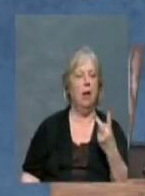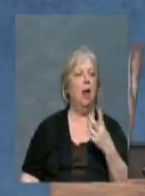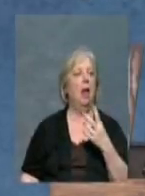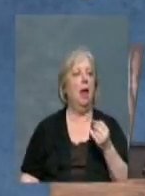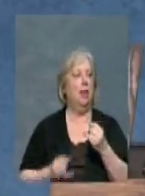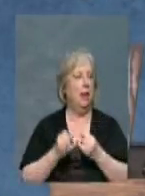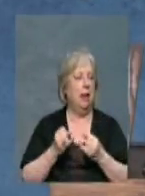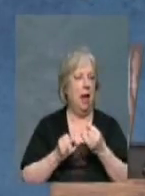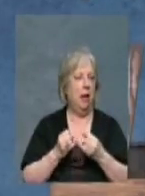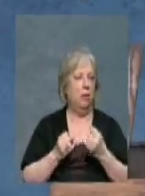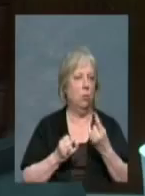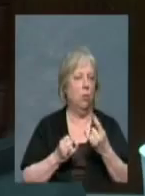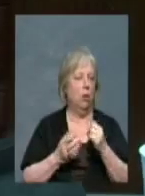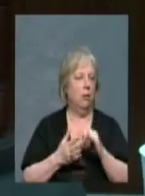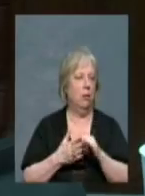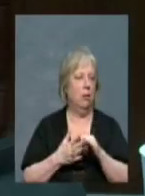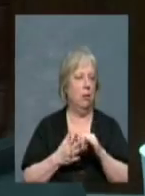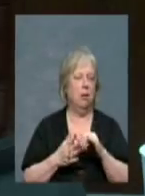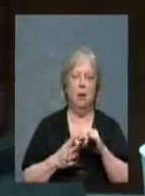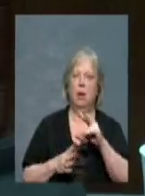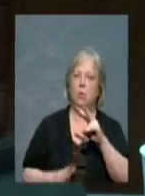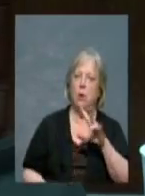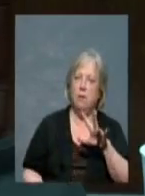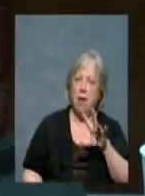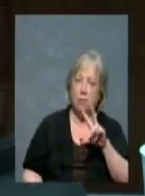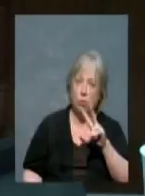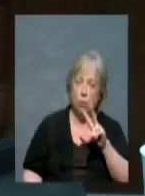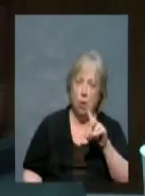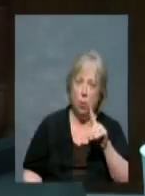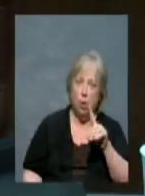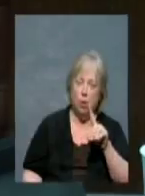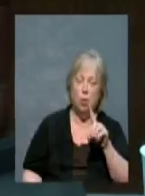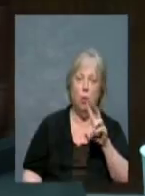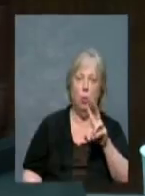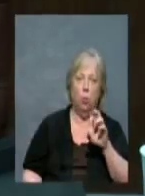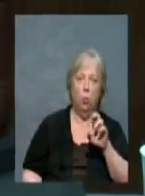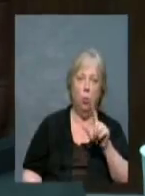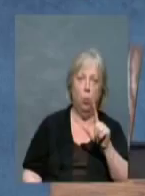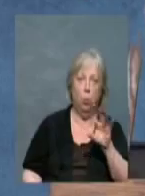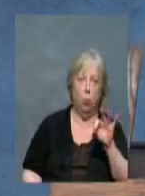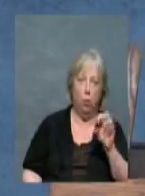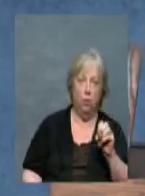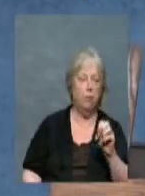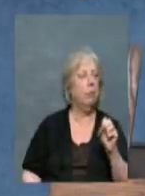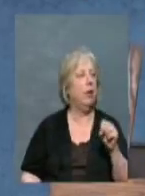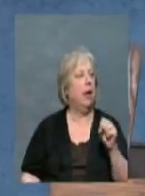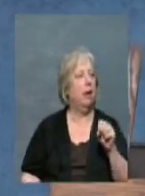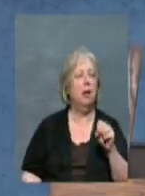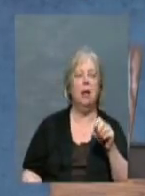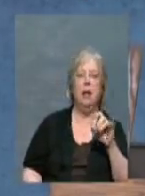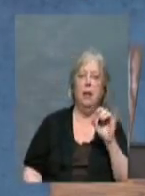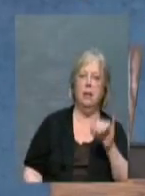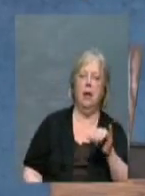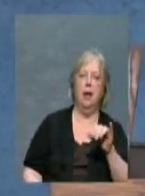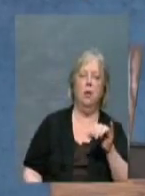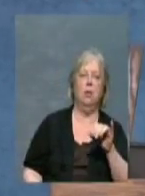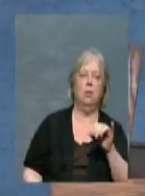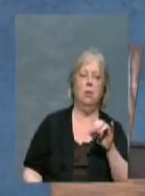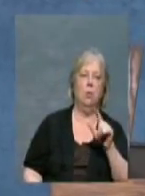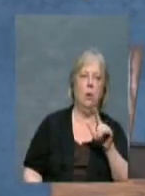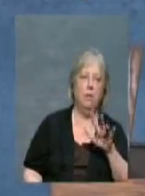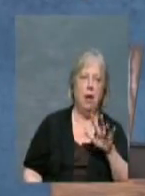then the last one, one that was real crumbled. 2521 Wolf? Yeah. 2521 Wolf, Director Hendricks